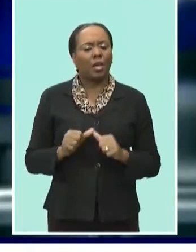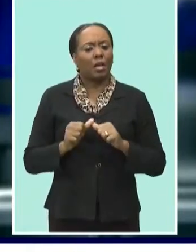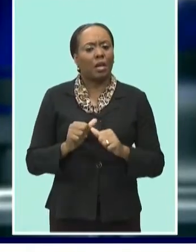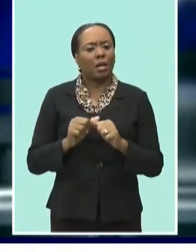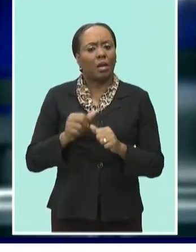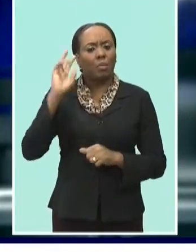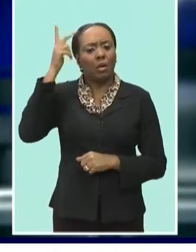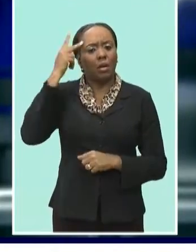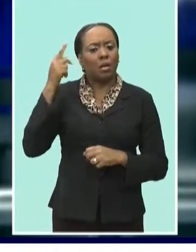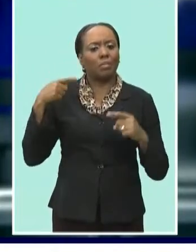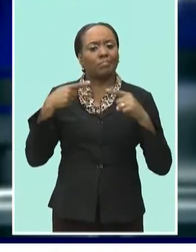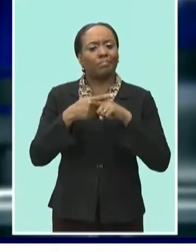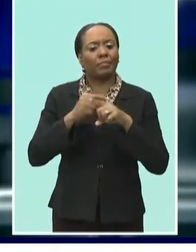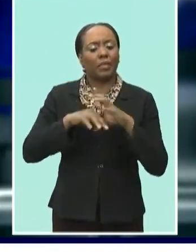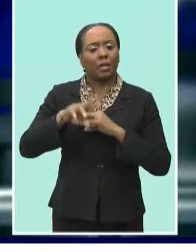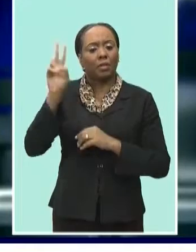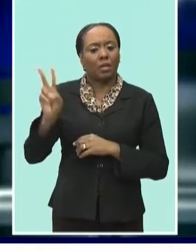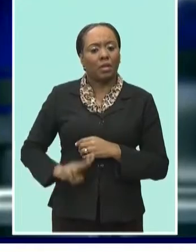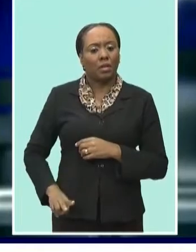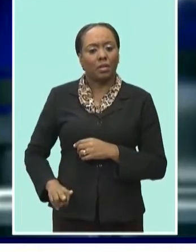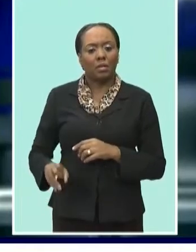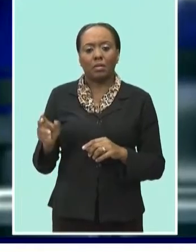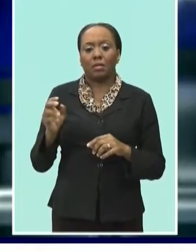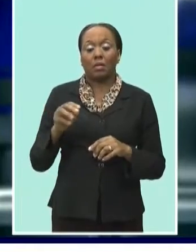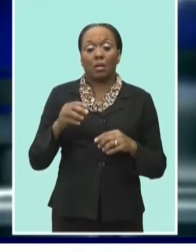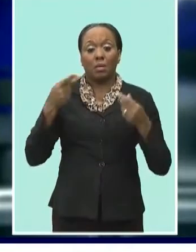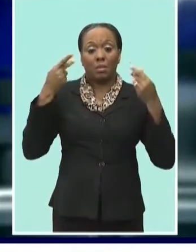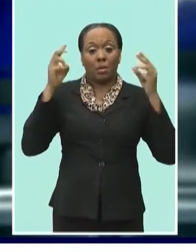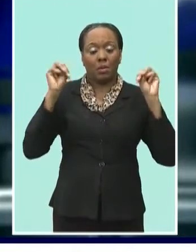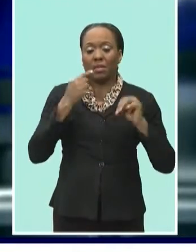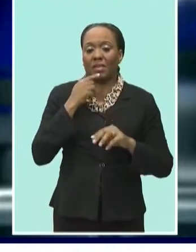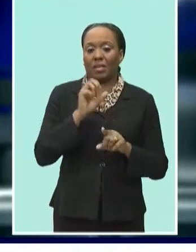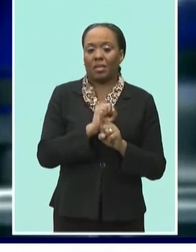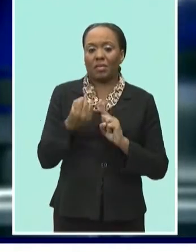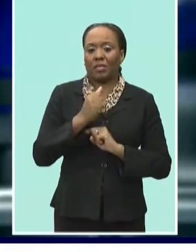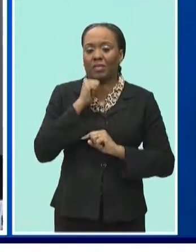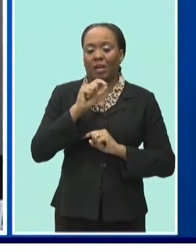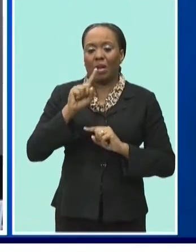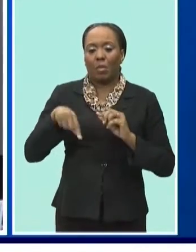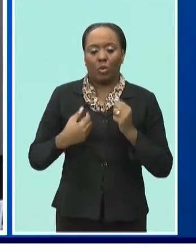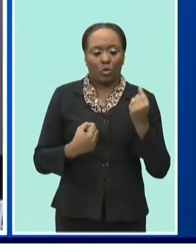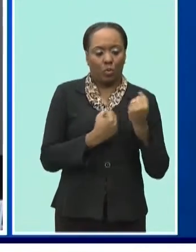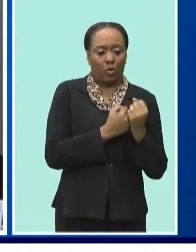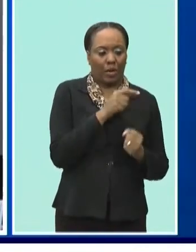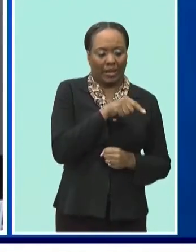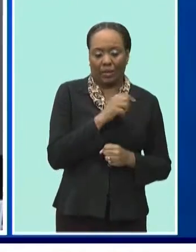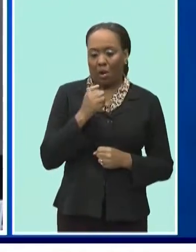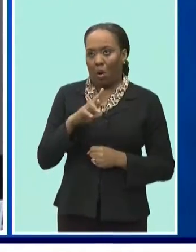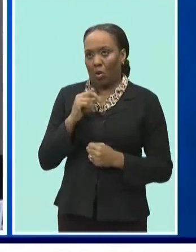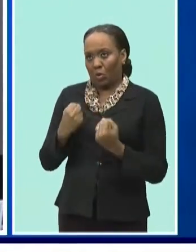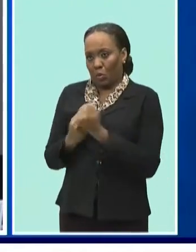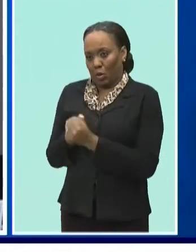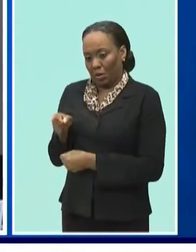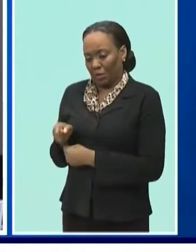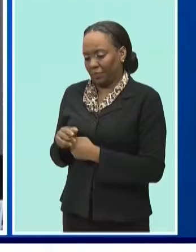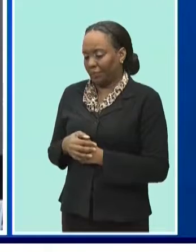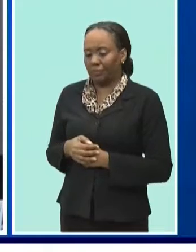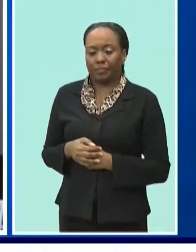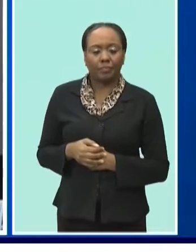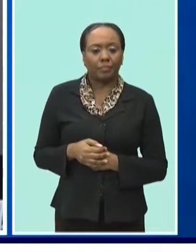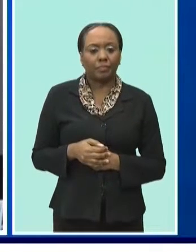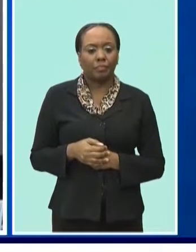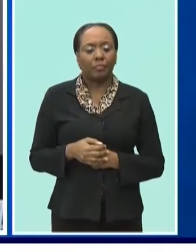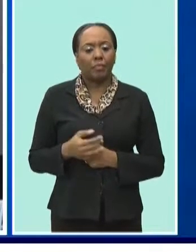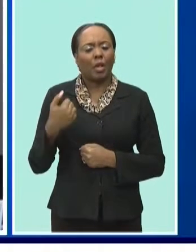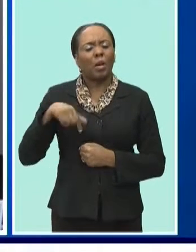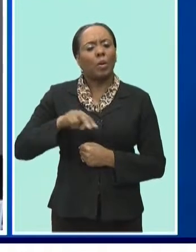Prime Minister Motley says the situation is not about taking sides. We have seen as well, with the play out of what is